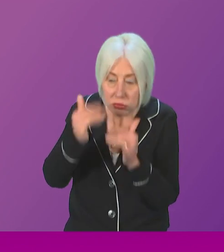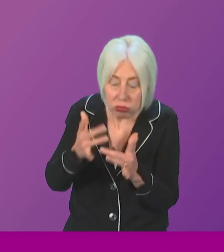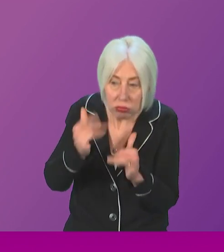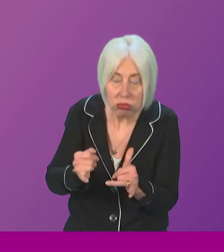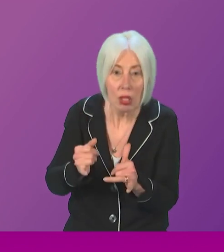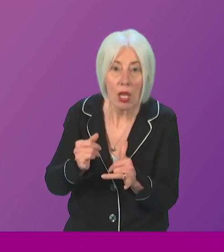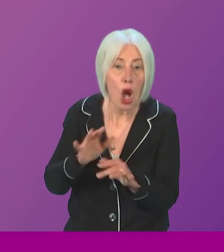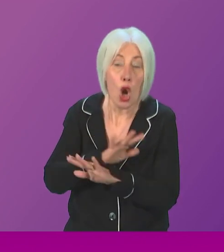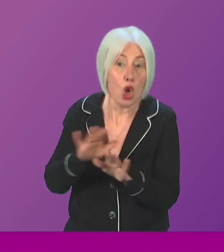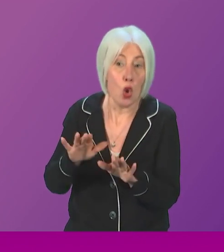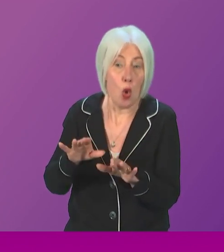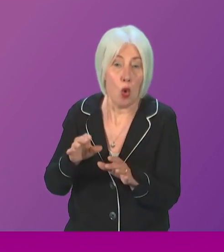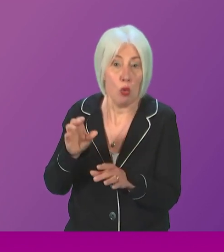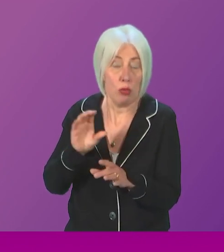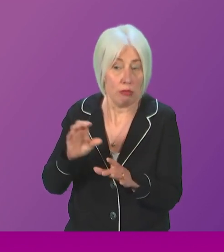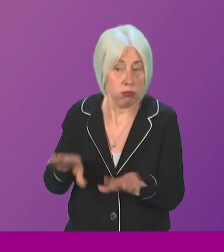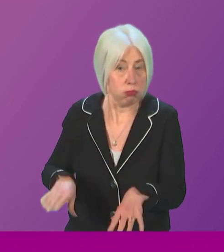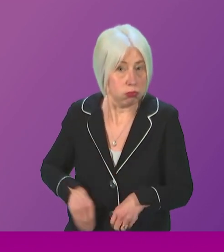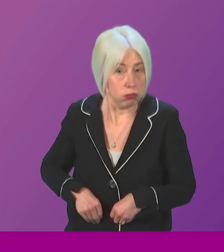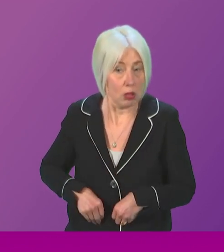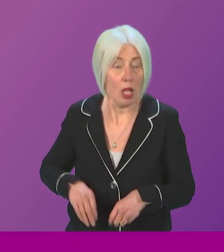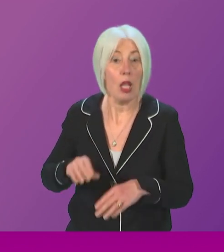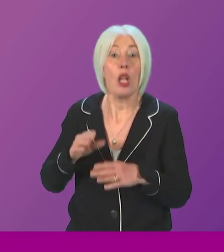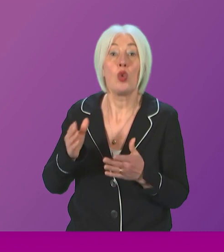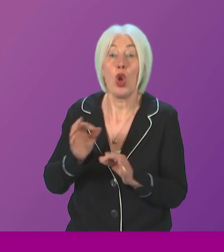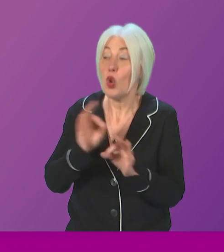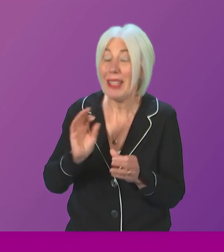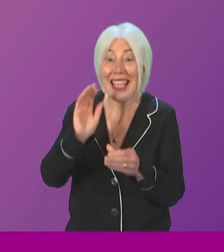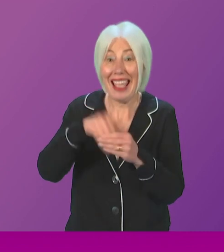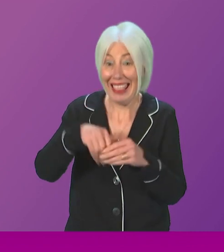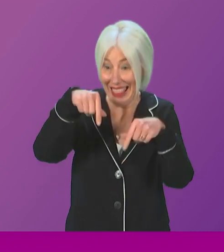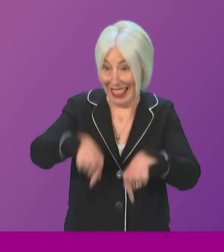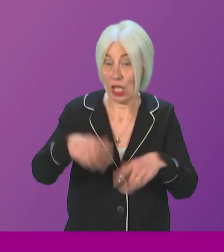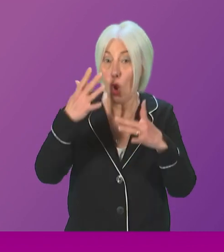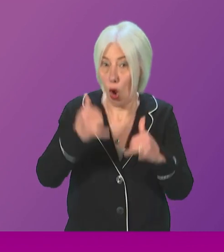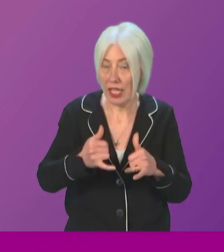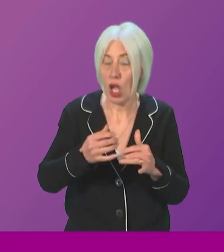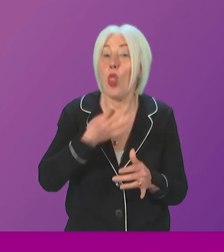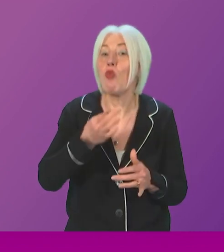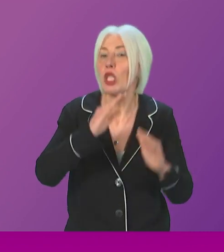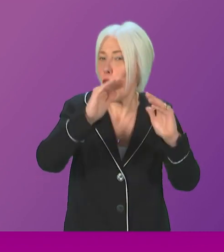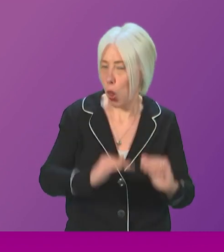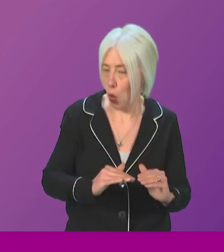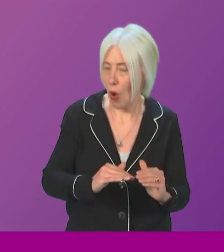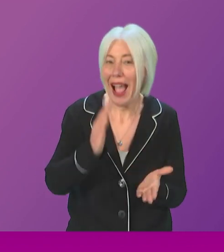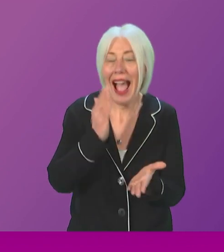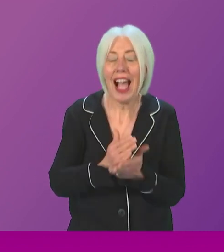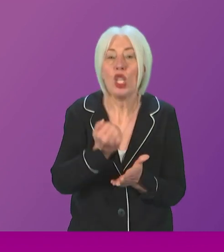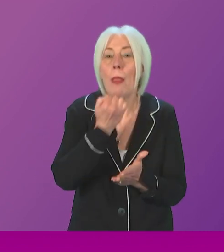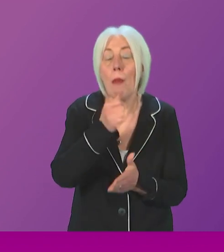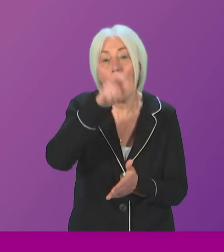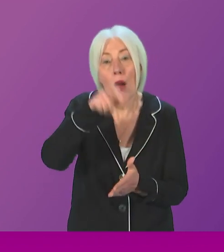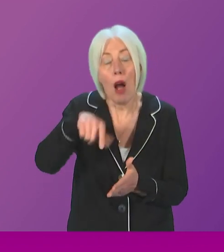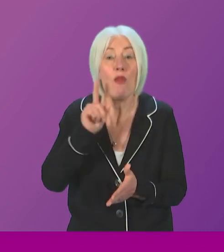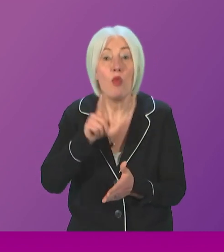of that audit and the risk to participants in this audit is very low. The actual number of patients who need to be